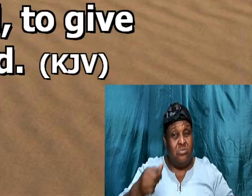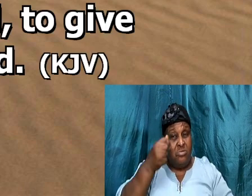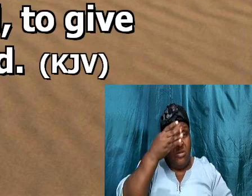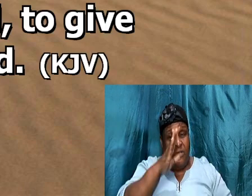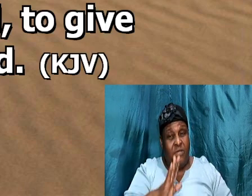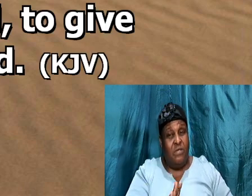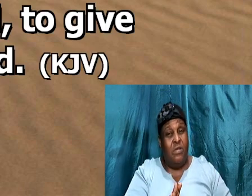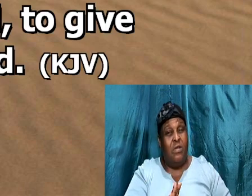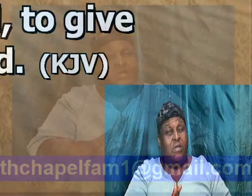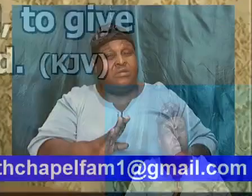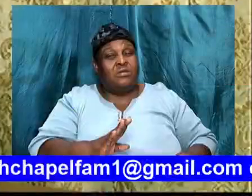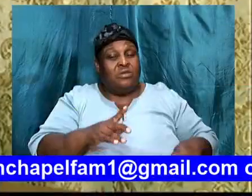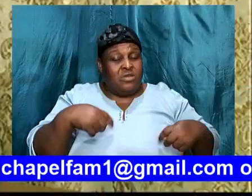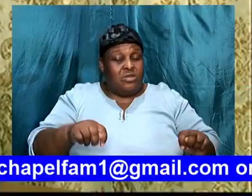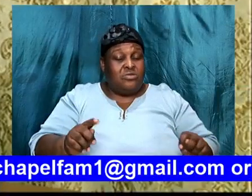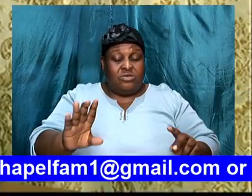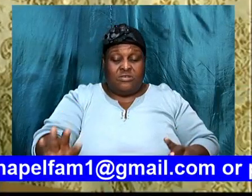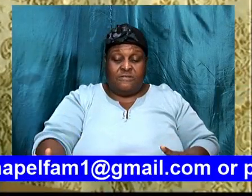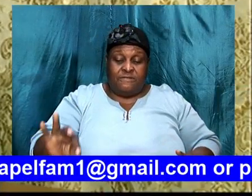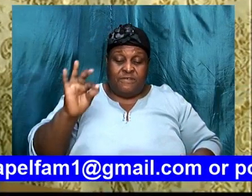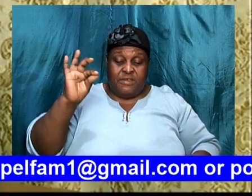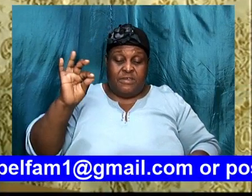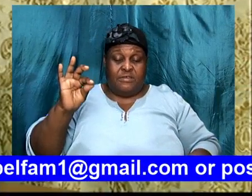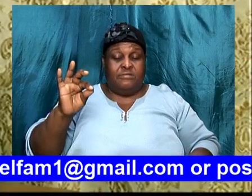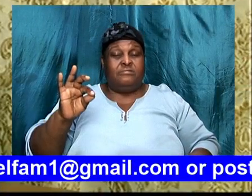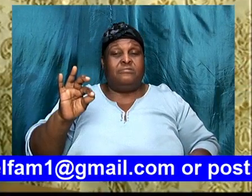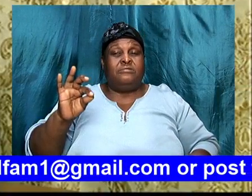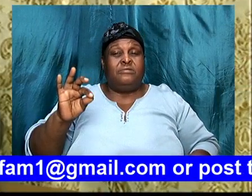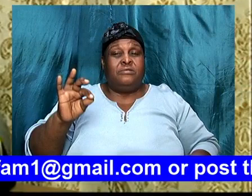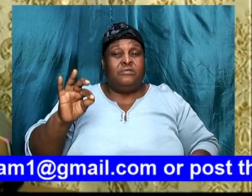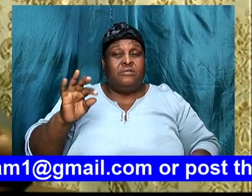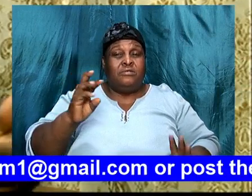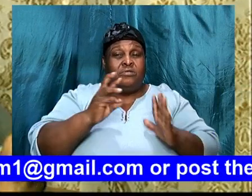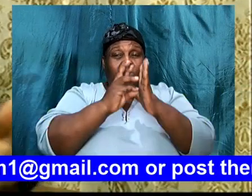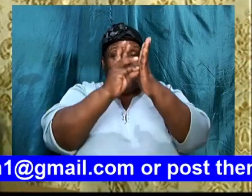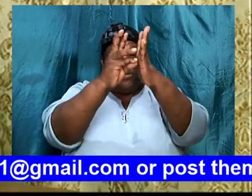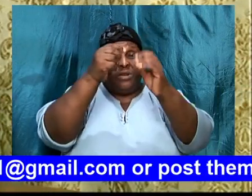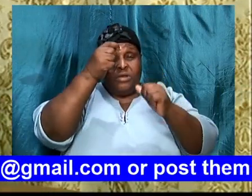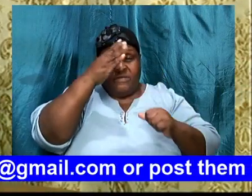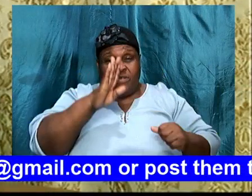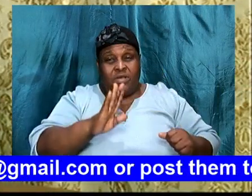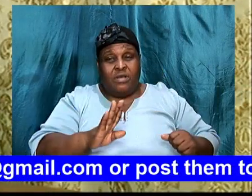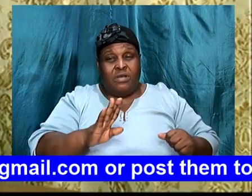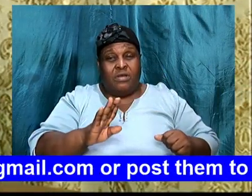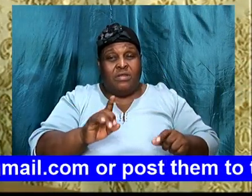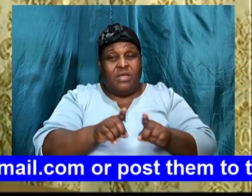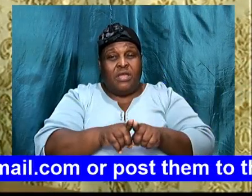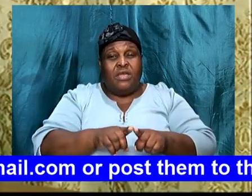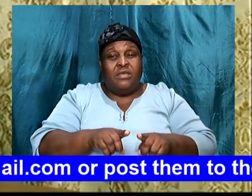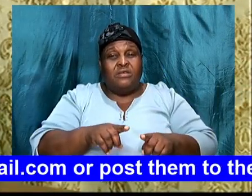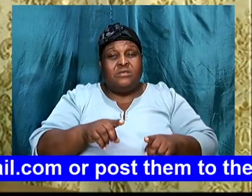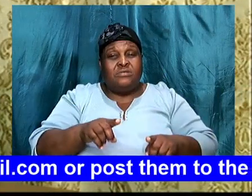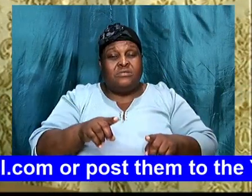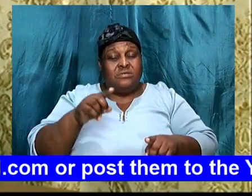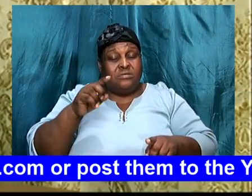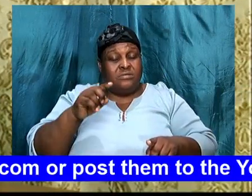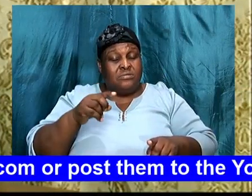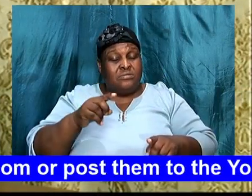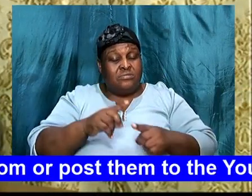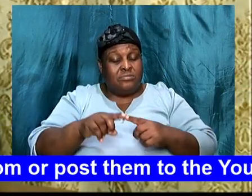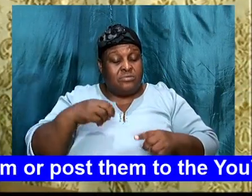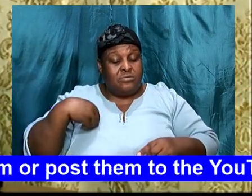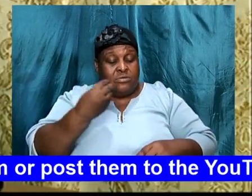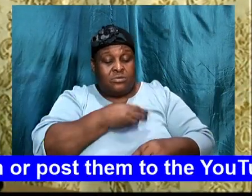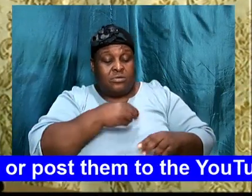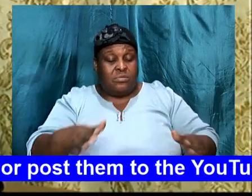we try to find the will of God as it pertains to our life. As children of God, it's